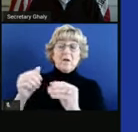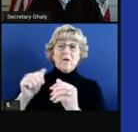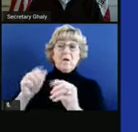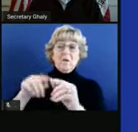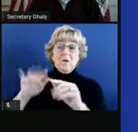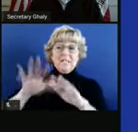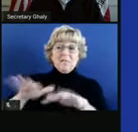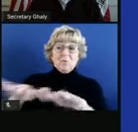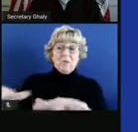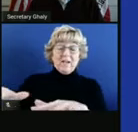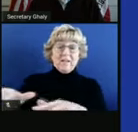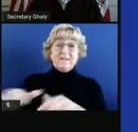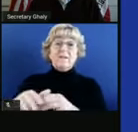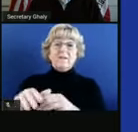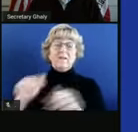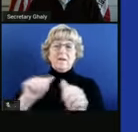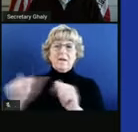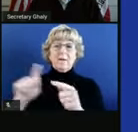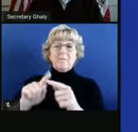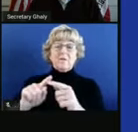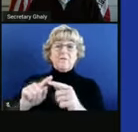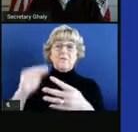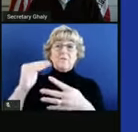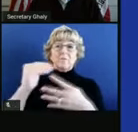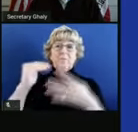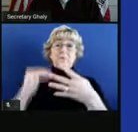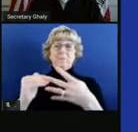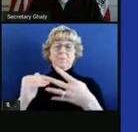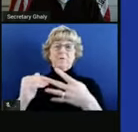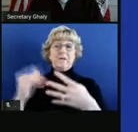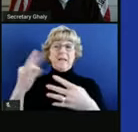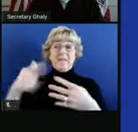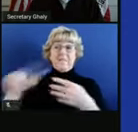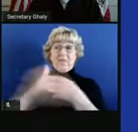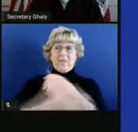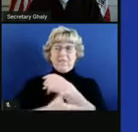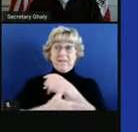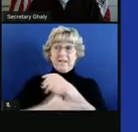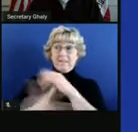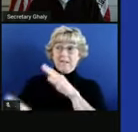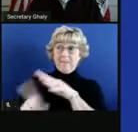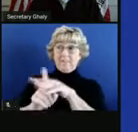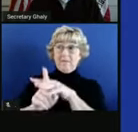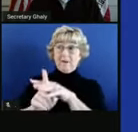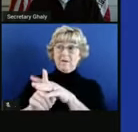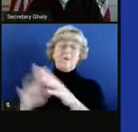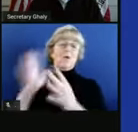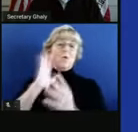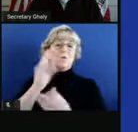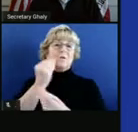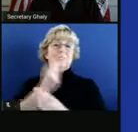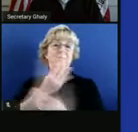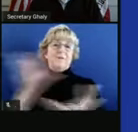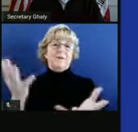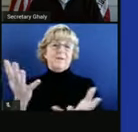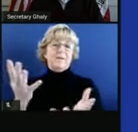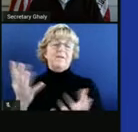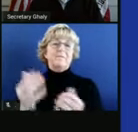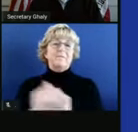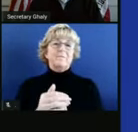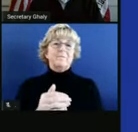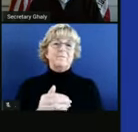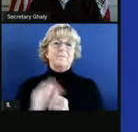to be able to move forward. And if any of those counties emerge, we will certainly update that as part of our tier